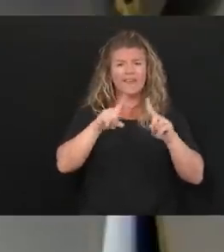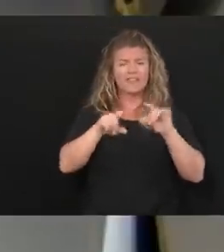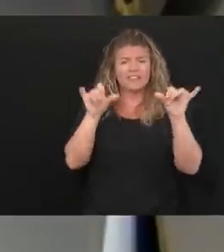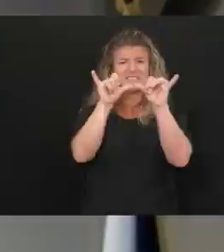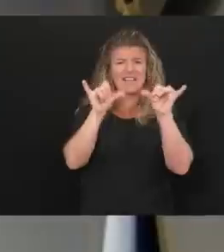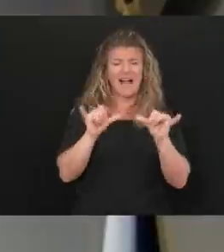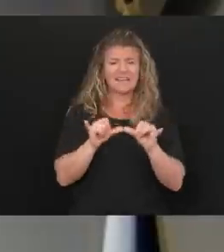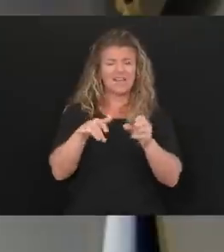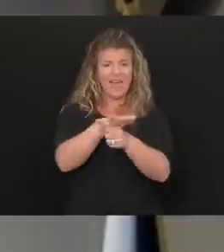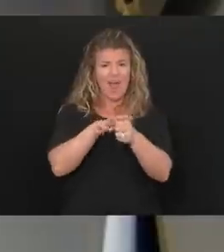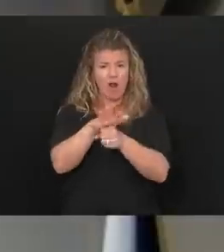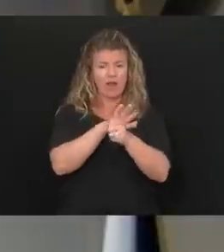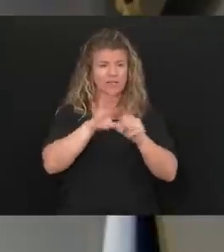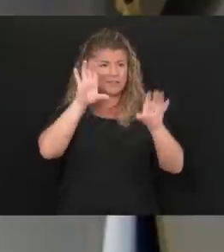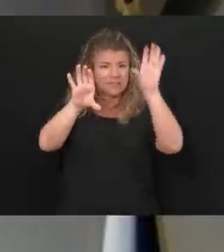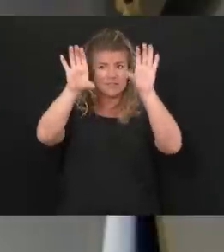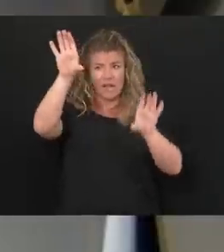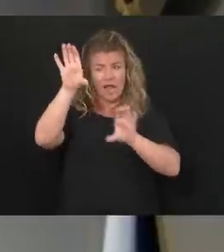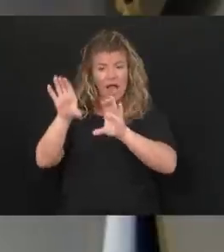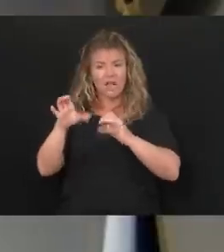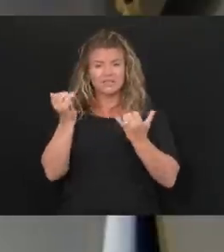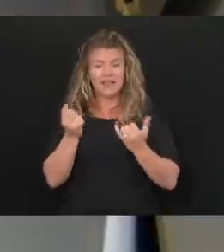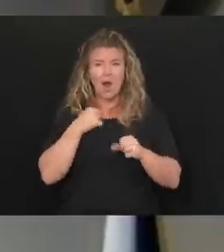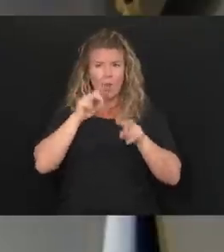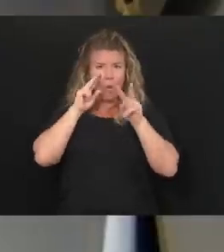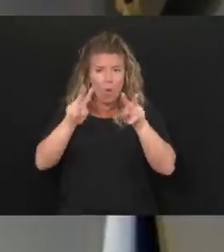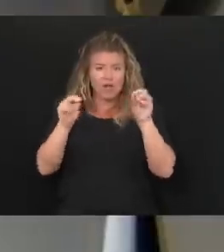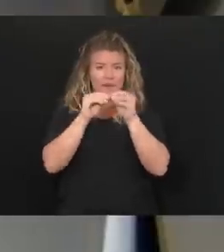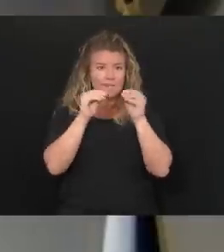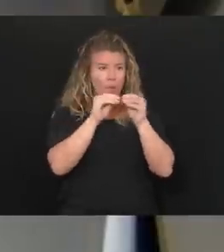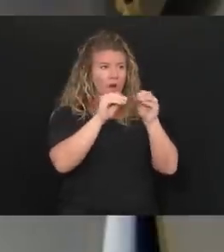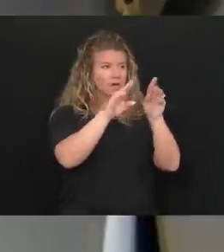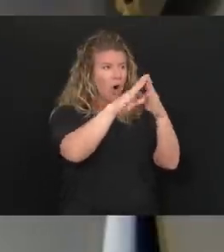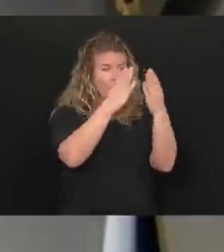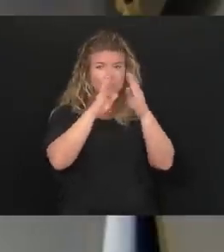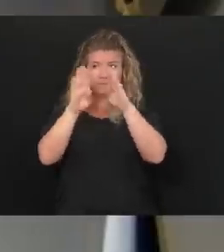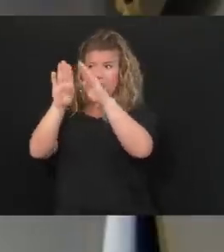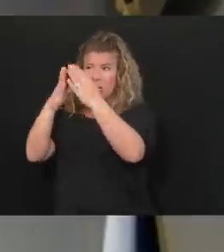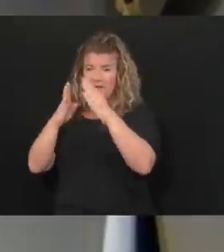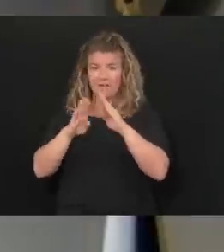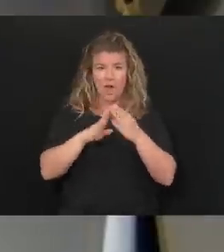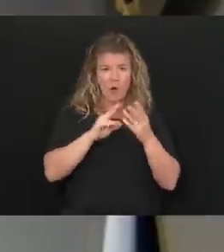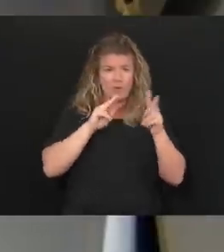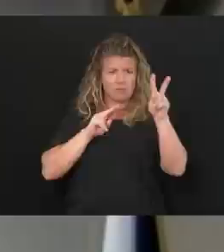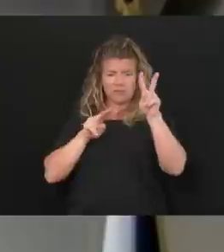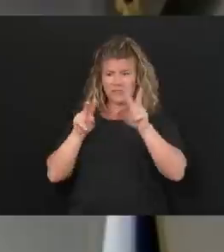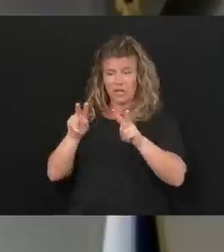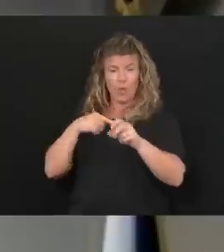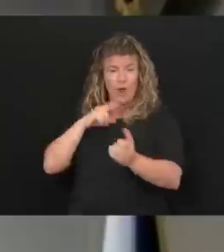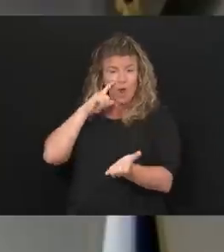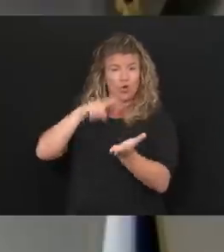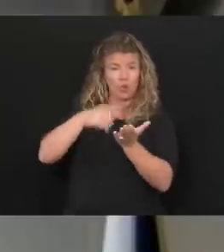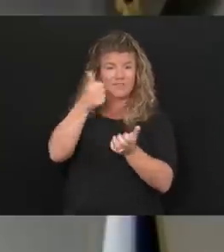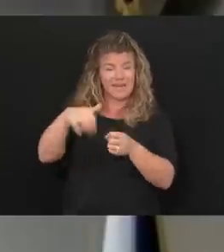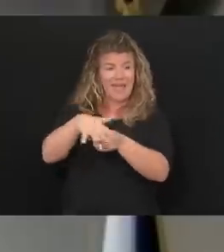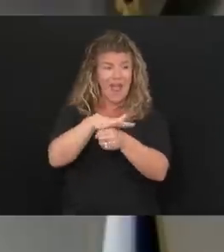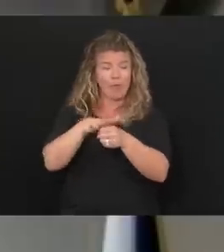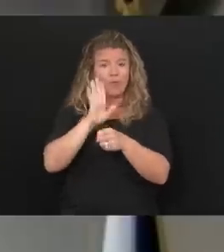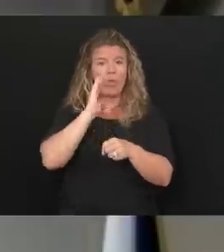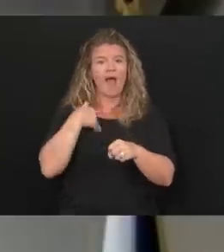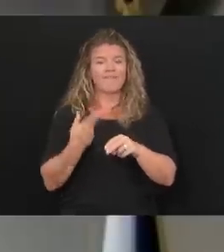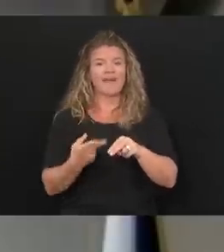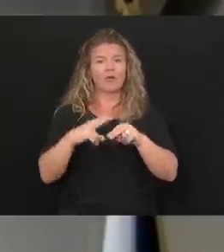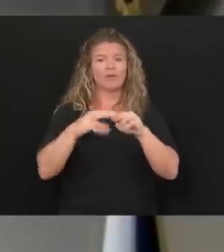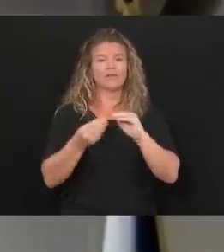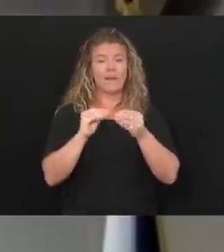also are kind of looking at sectors and seeing as we open up different sectors, is there any area where we happen to be seeing increased numbers of cases